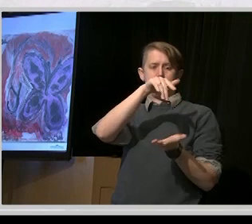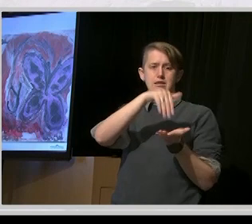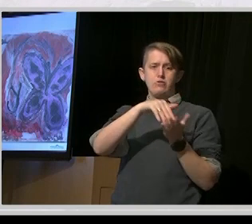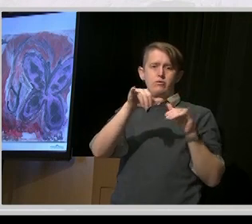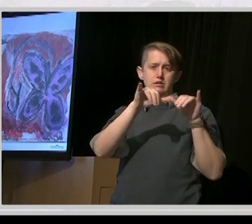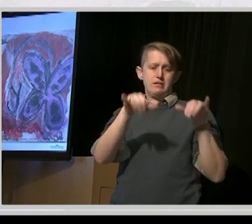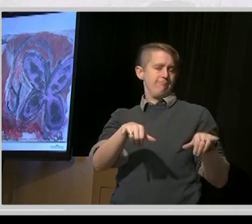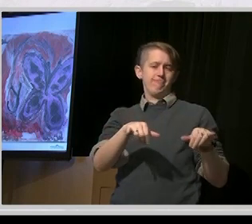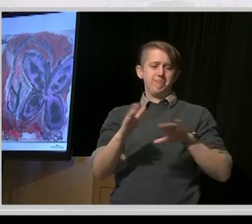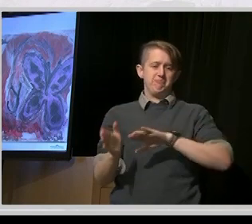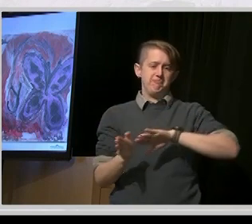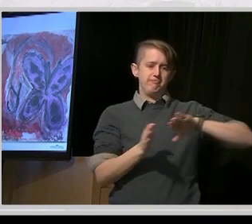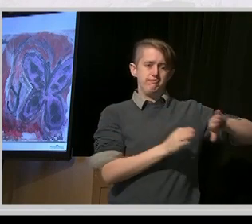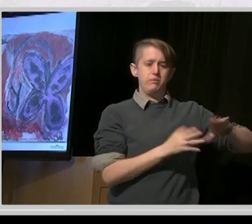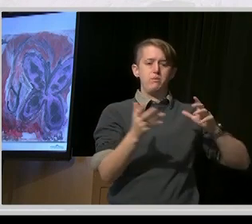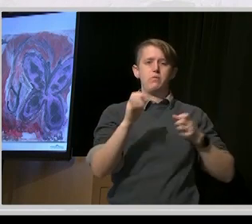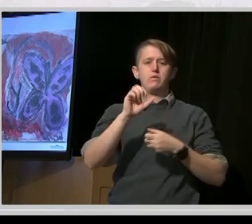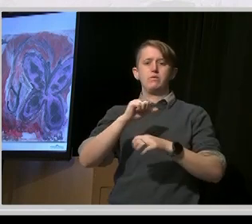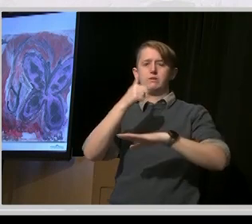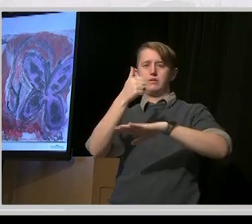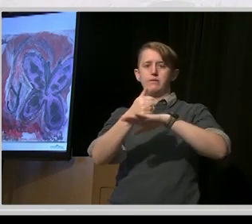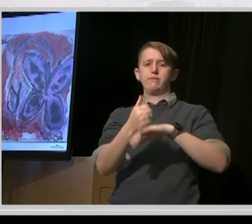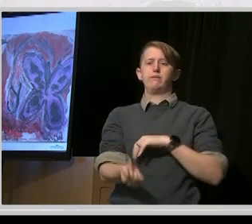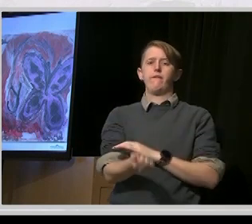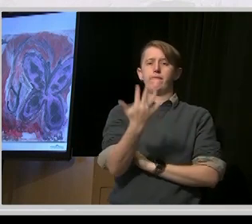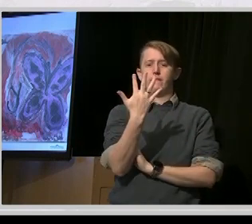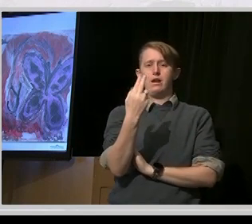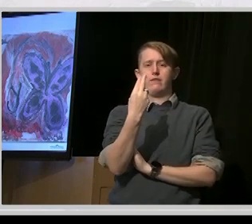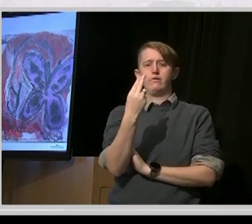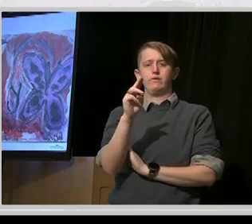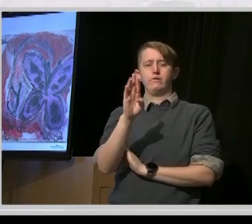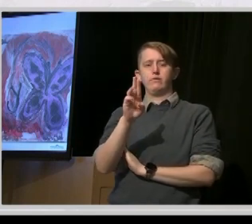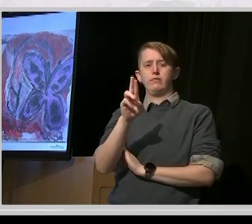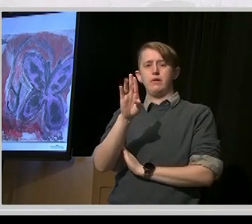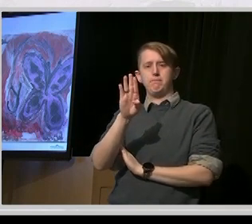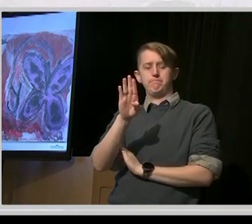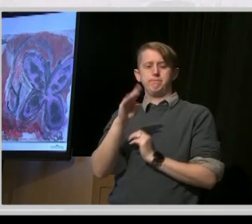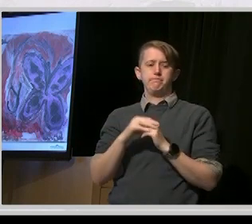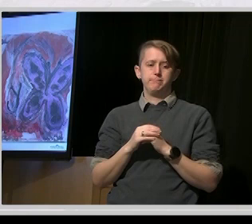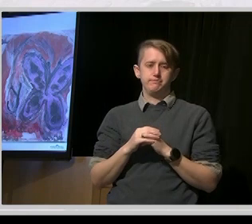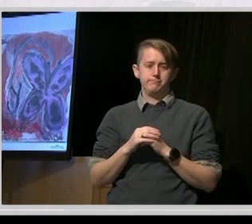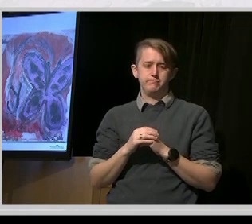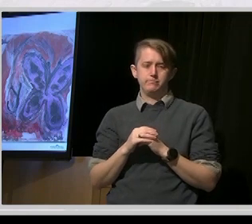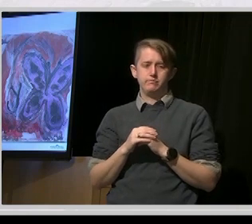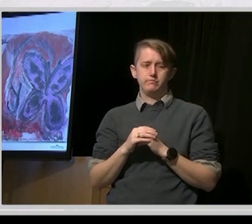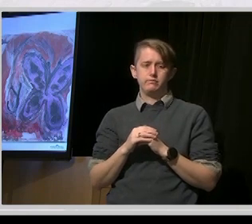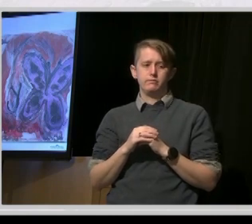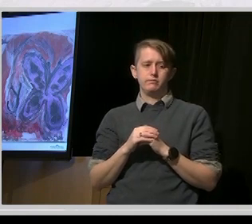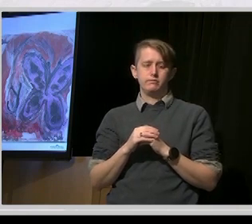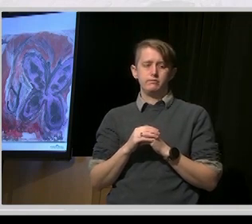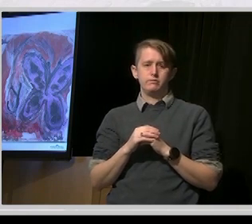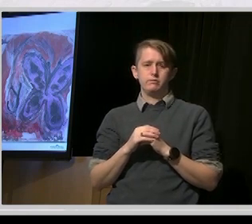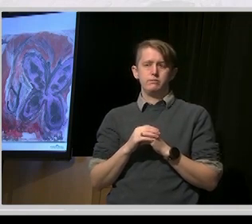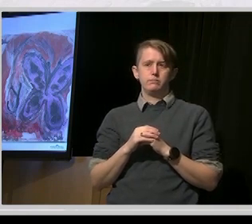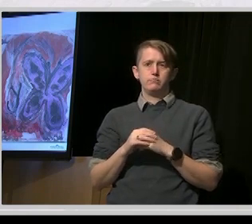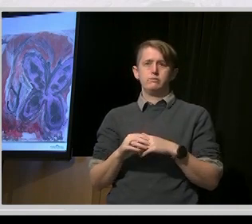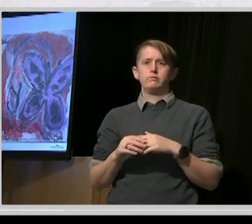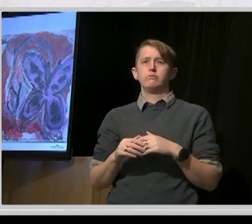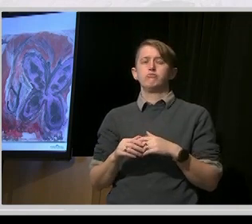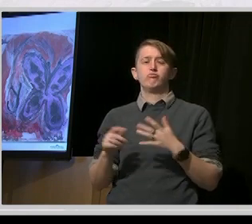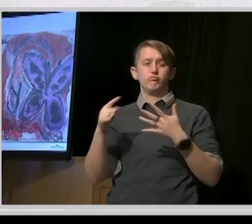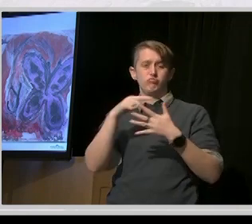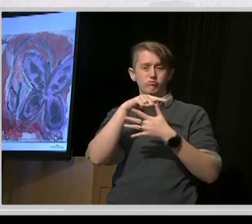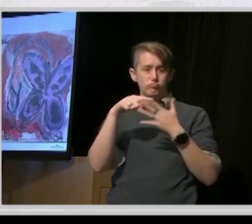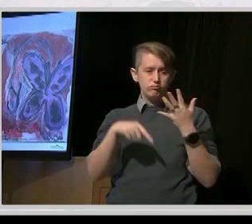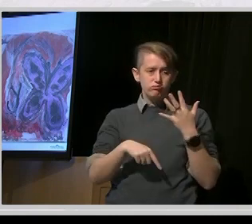up five regional hubs across the province where much of this work will take place. So the hubs will have the